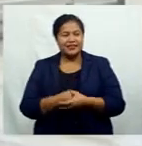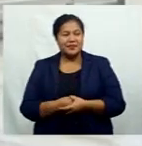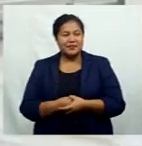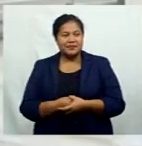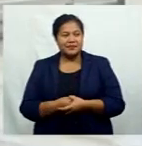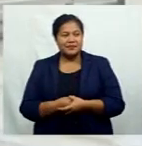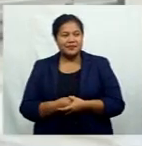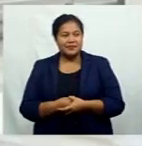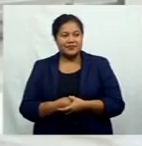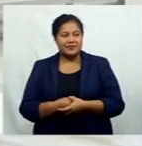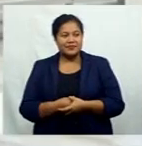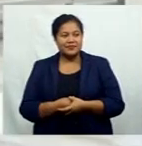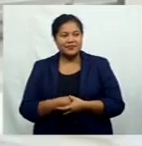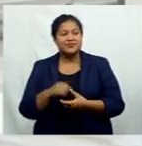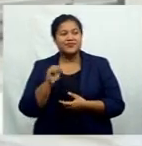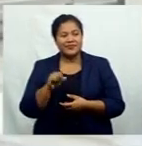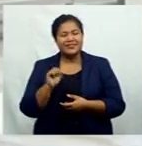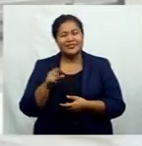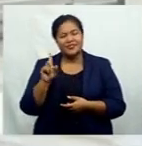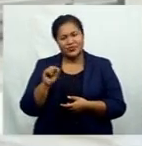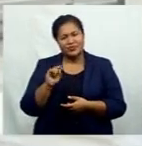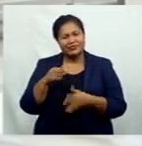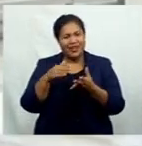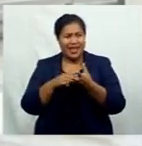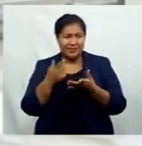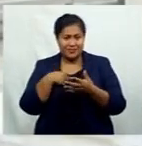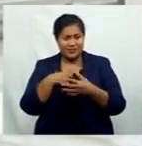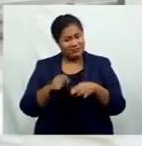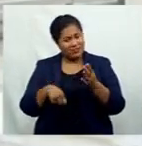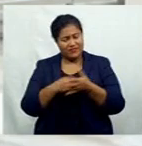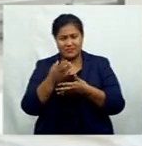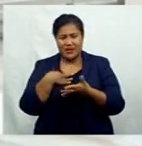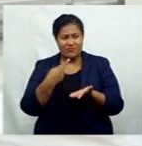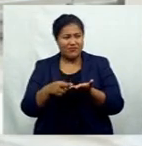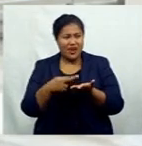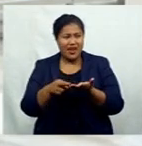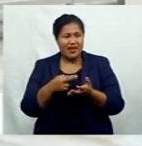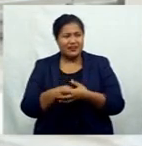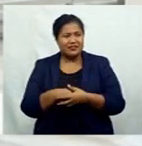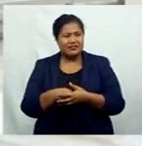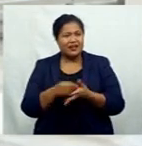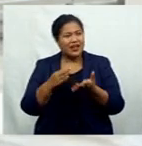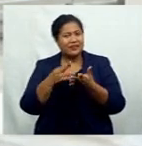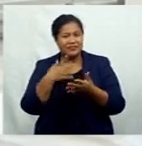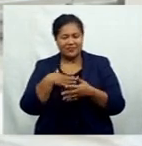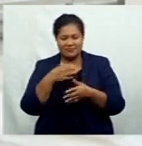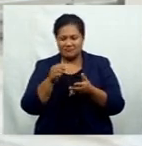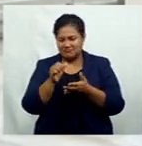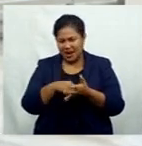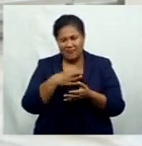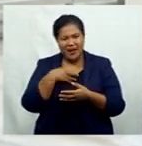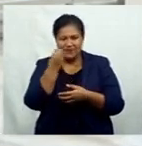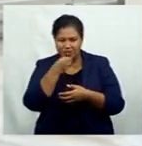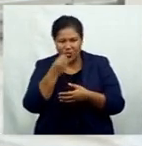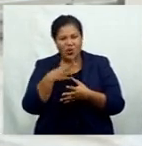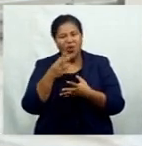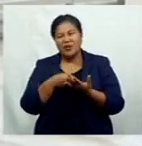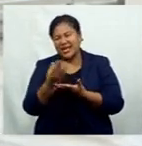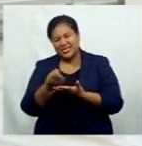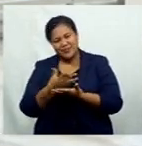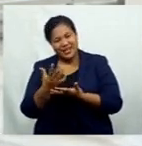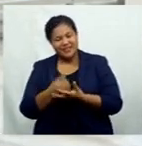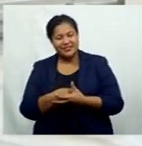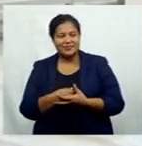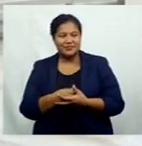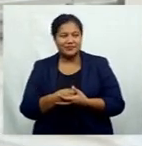Yes, it does, actually. It helps me to pay for my rent. It helps me to pay for my food and everything, all my expenses. So it's just